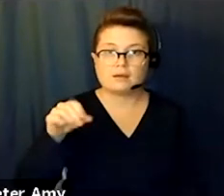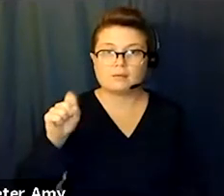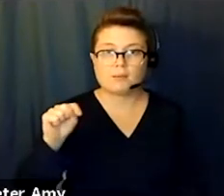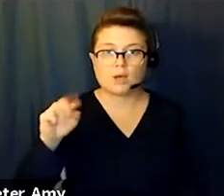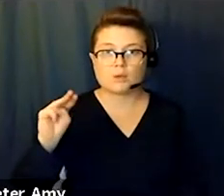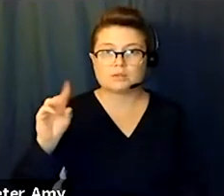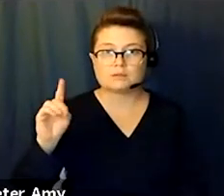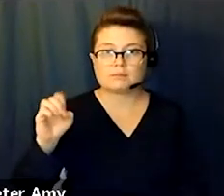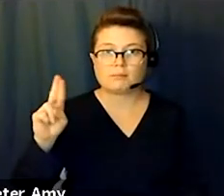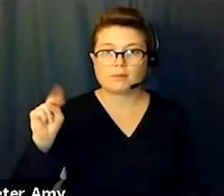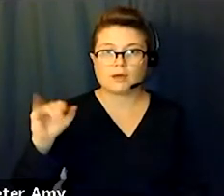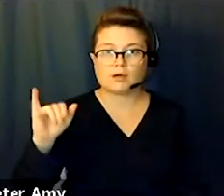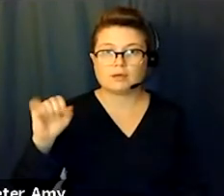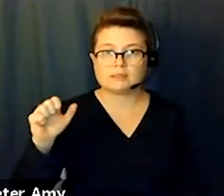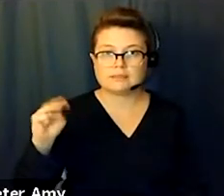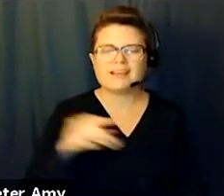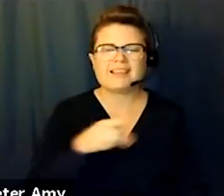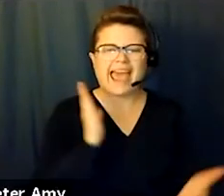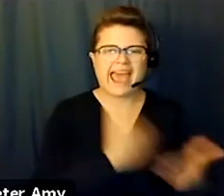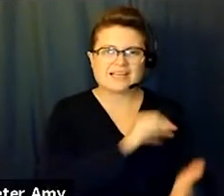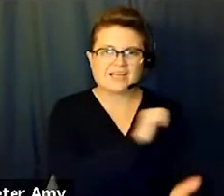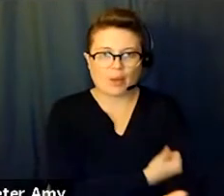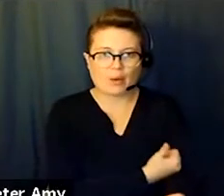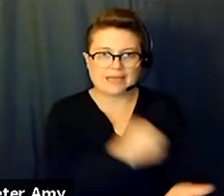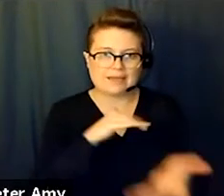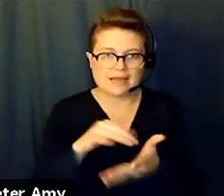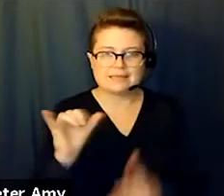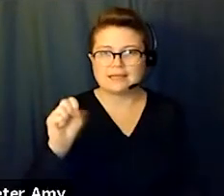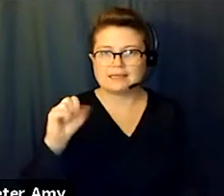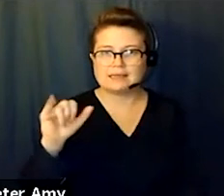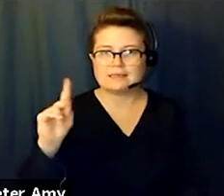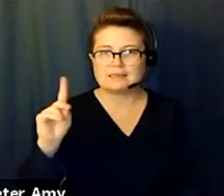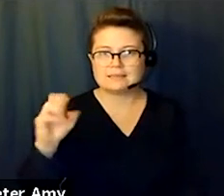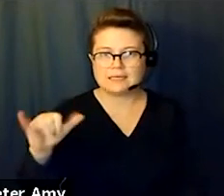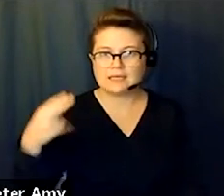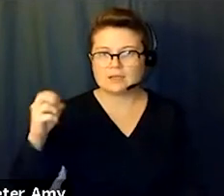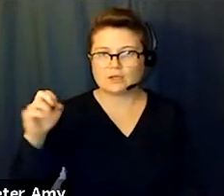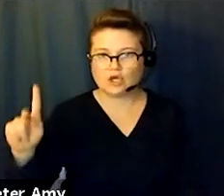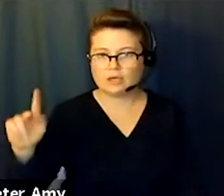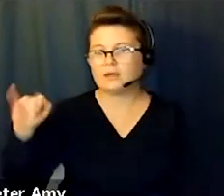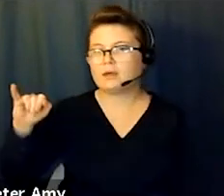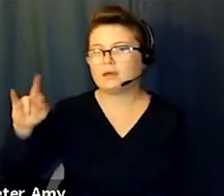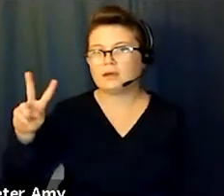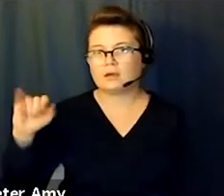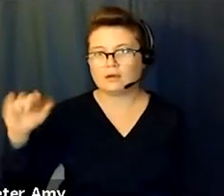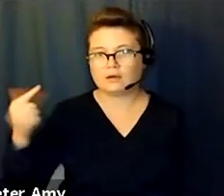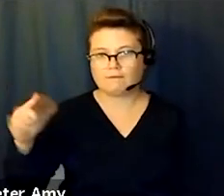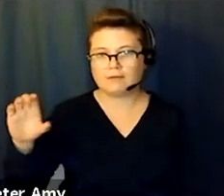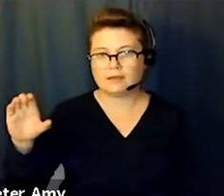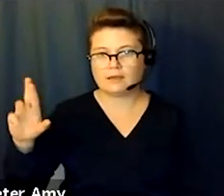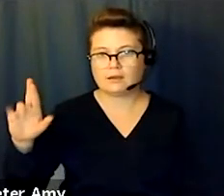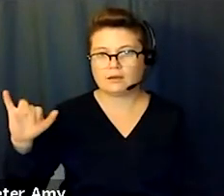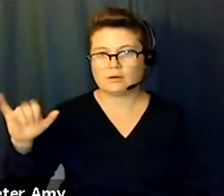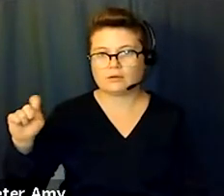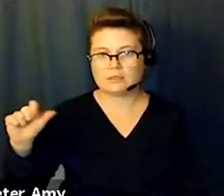-authoritarian studies. Some of the major leaders were Sidney Hook and Irving Kristol. Sidney Hook was what he called